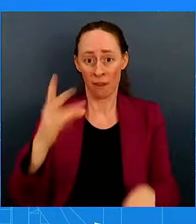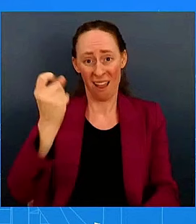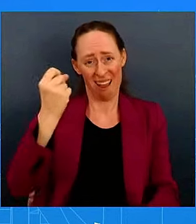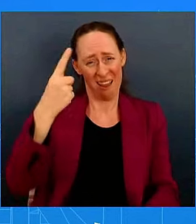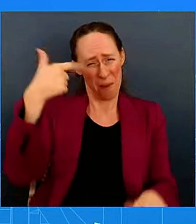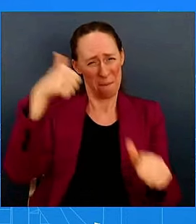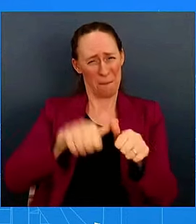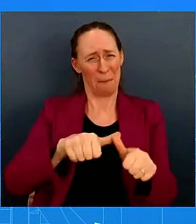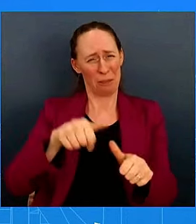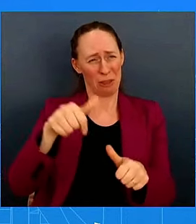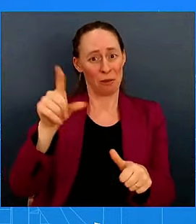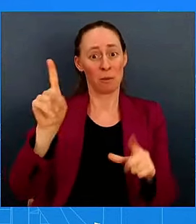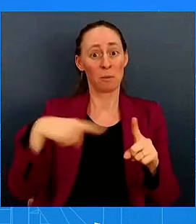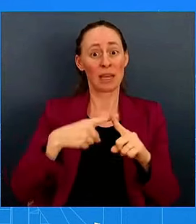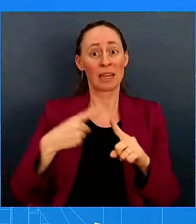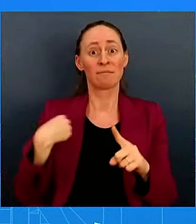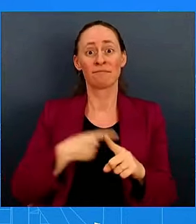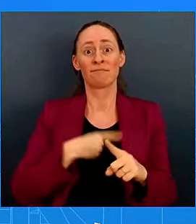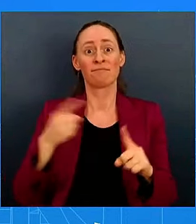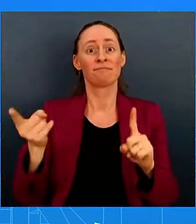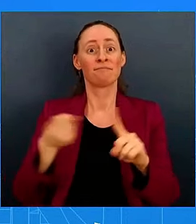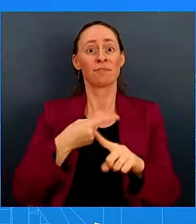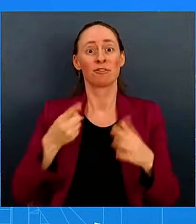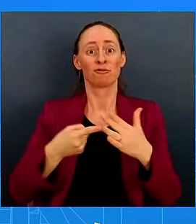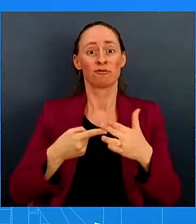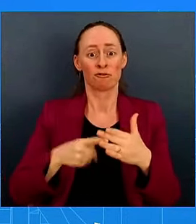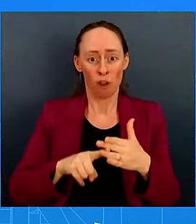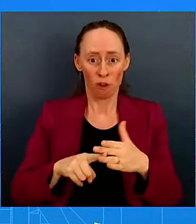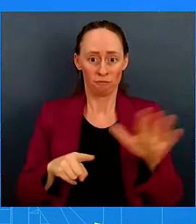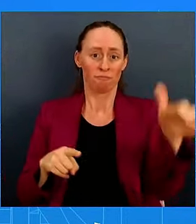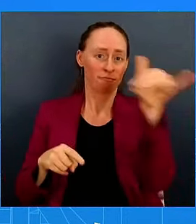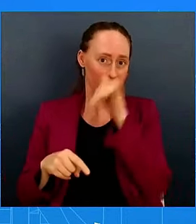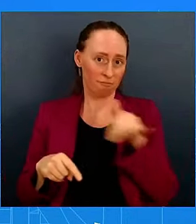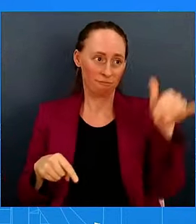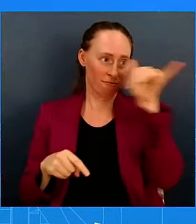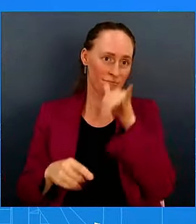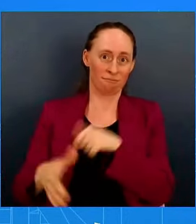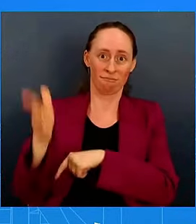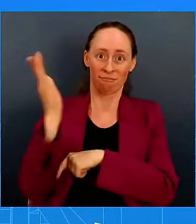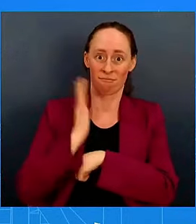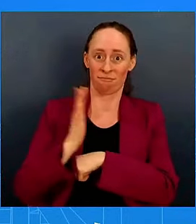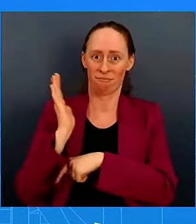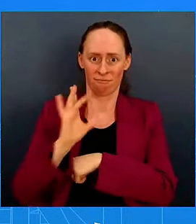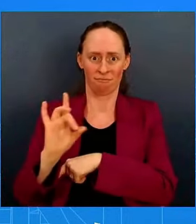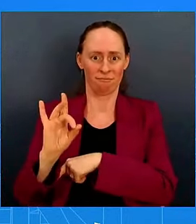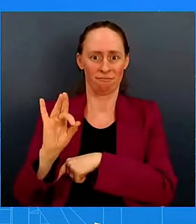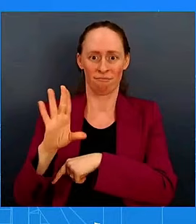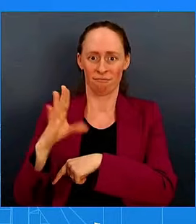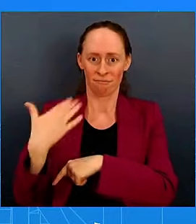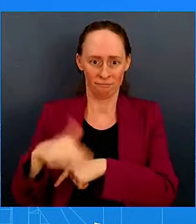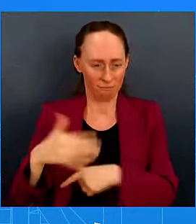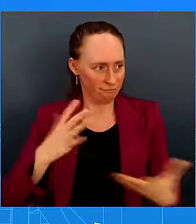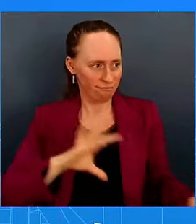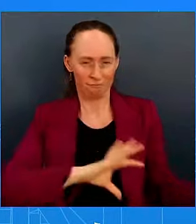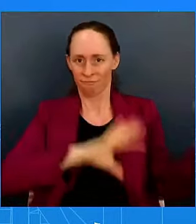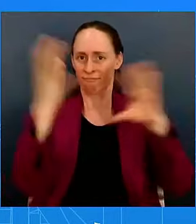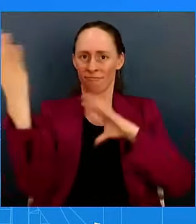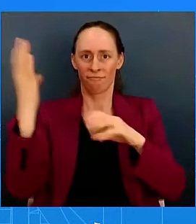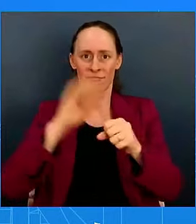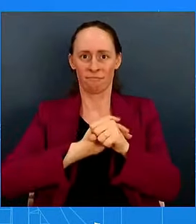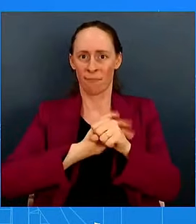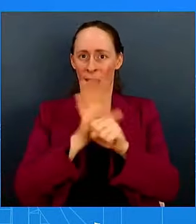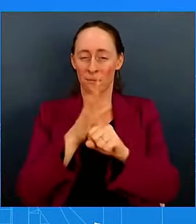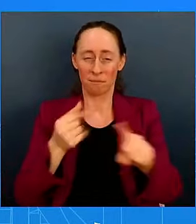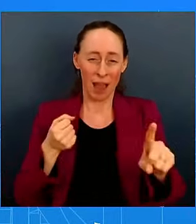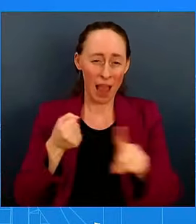this administration. A once in a century pandemic. And the economy was in tailspin. We did not have